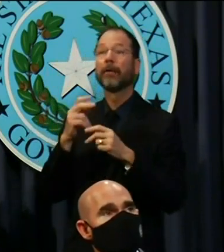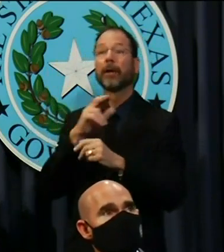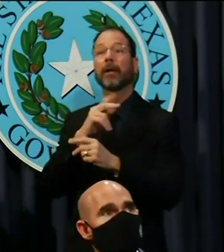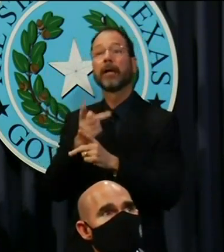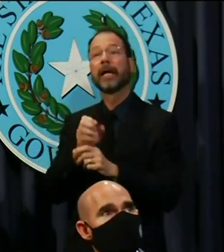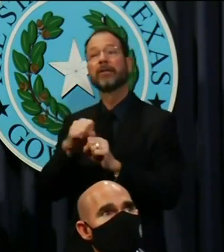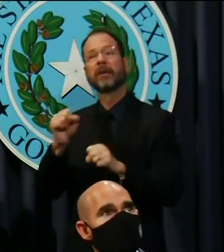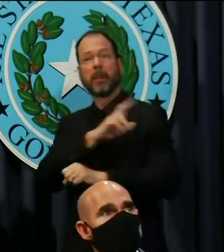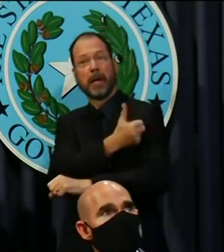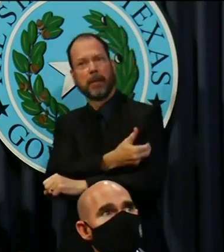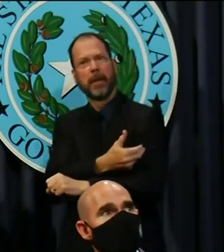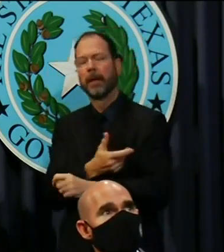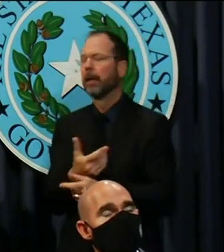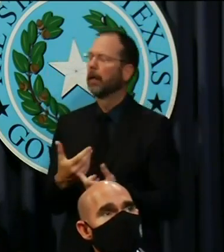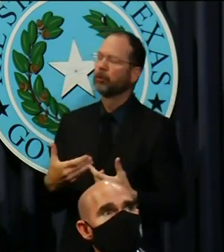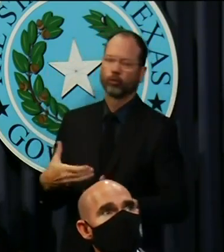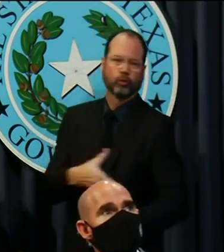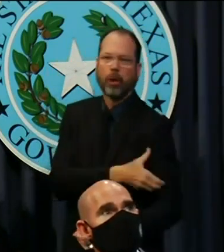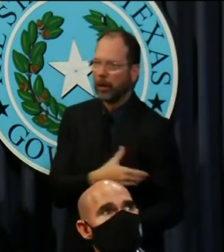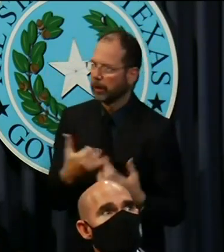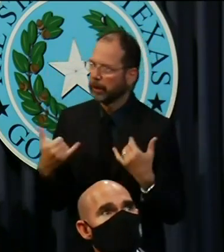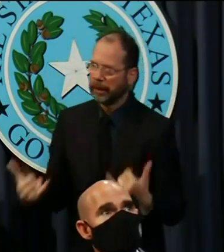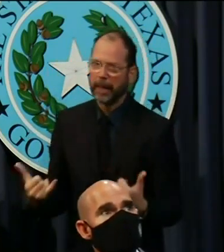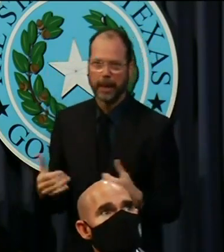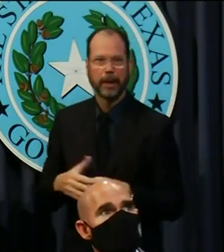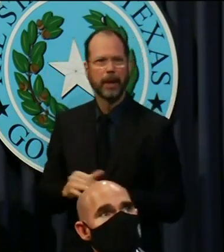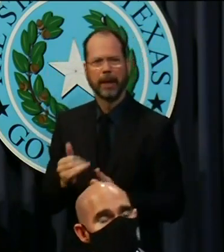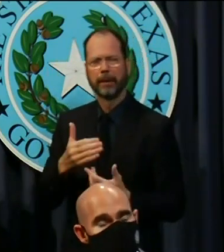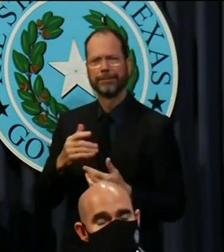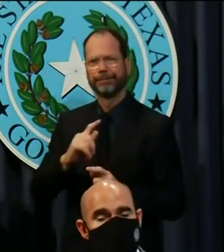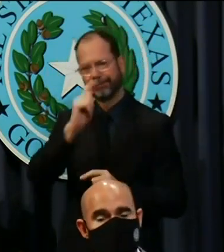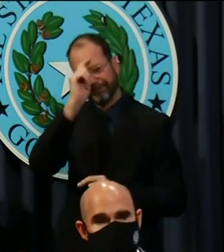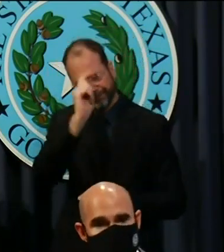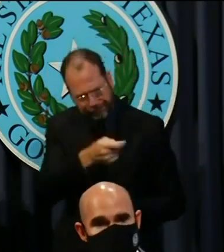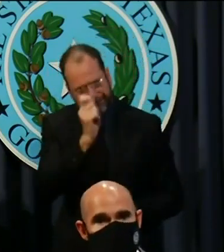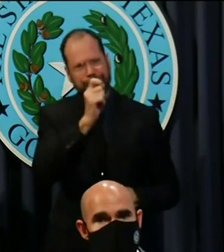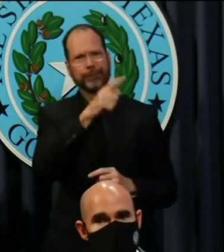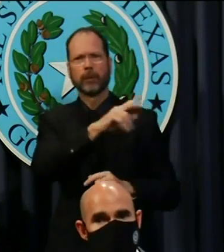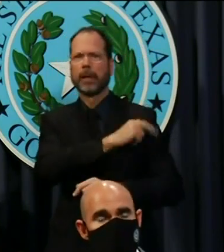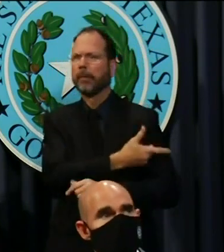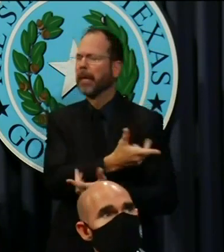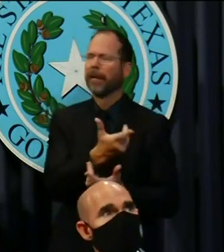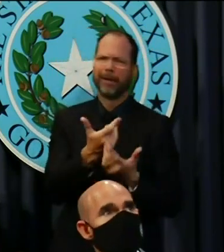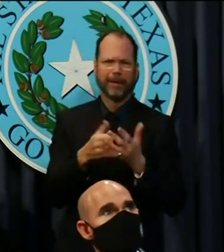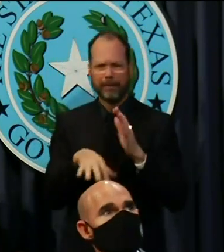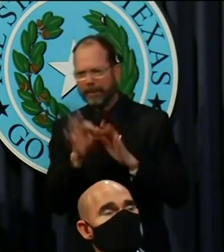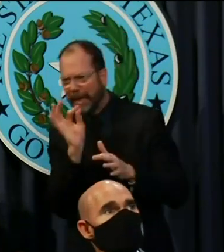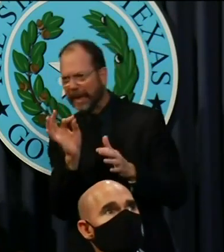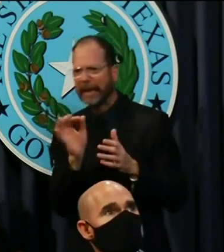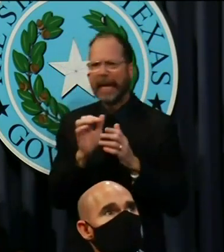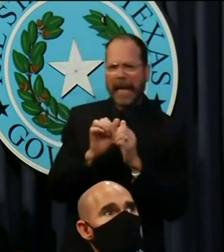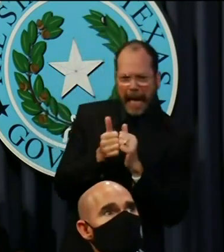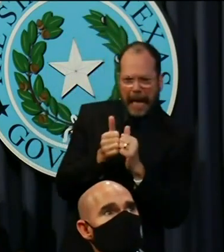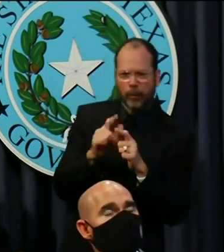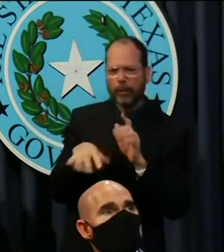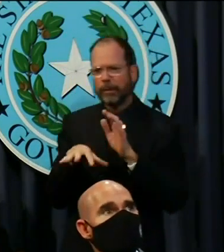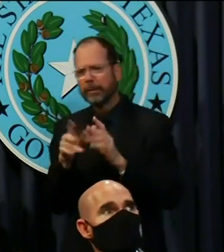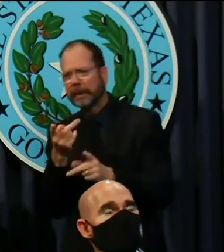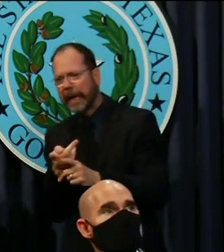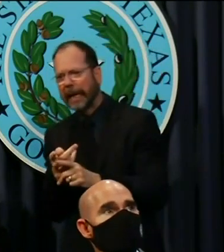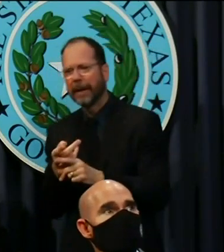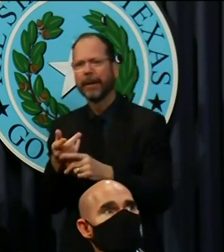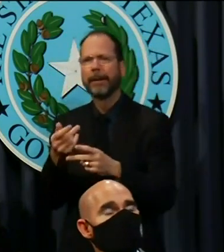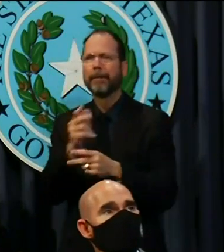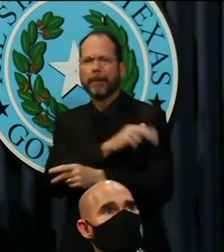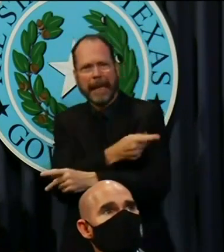in Texas is incredibly robust. And hats off to them for stepping up and finding places to take care of patients within